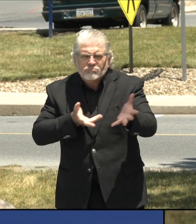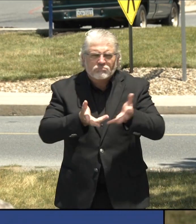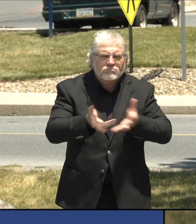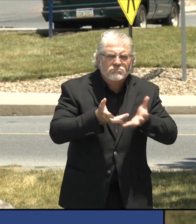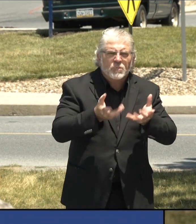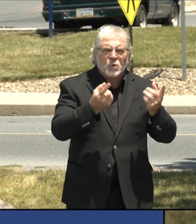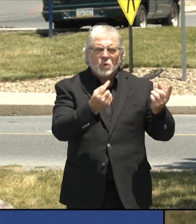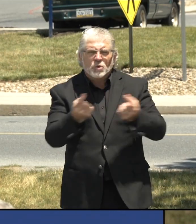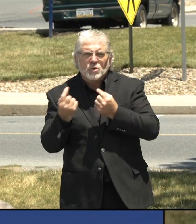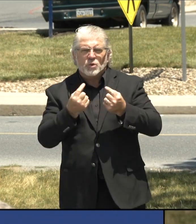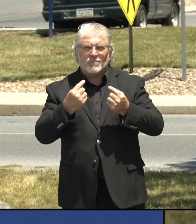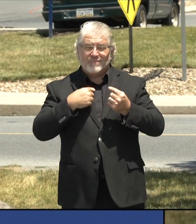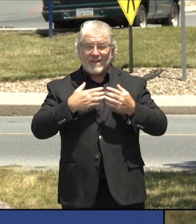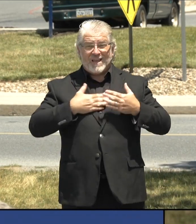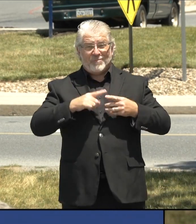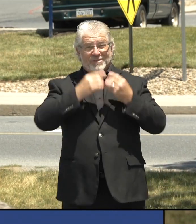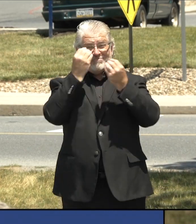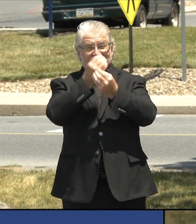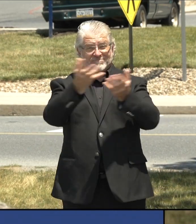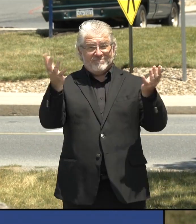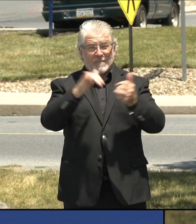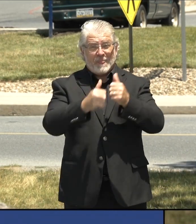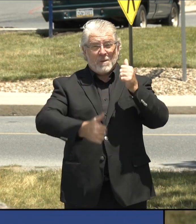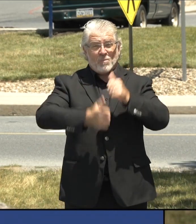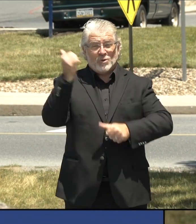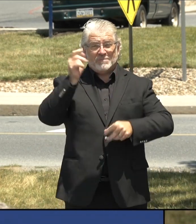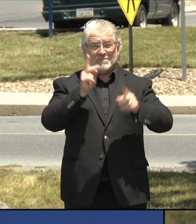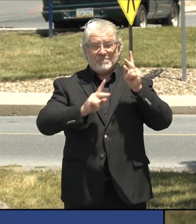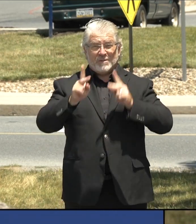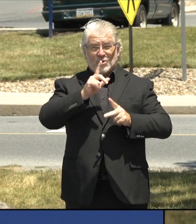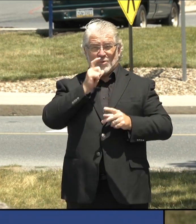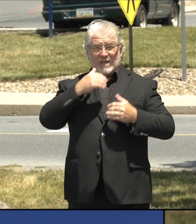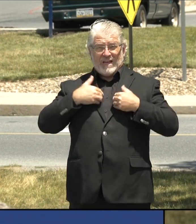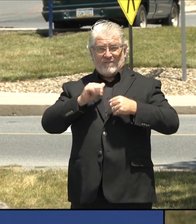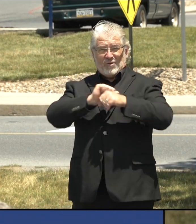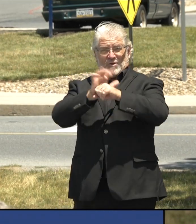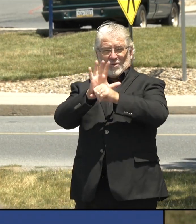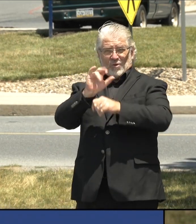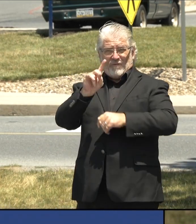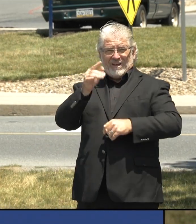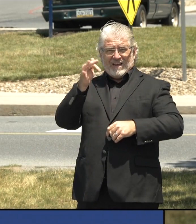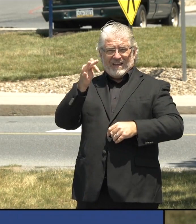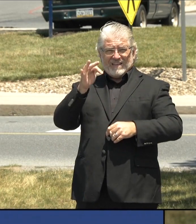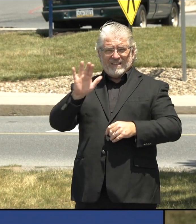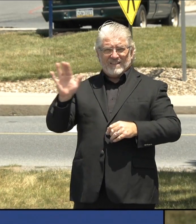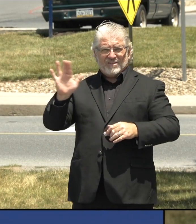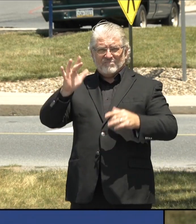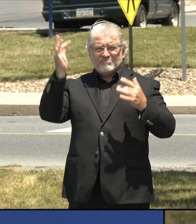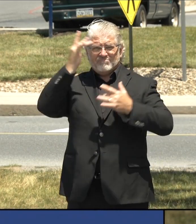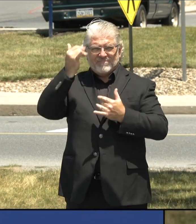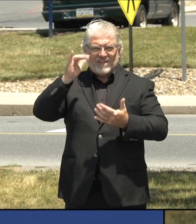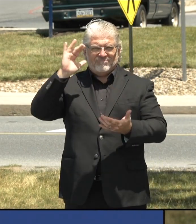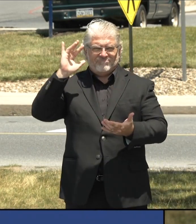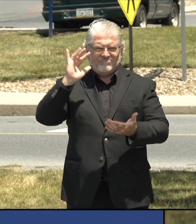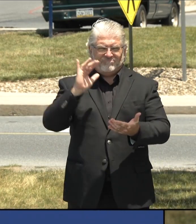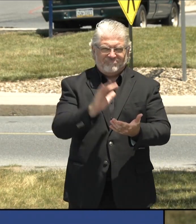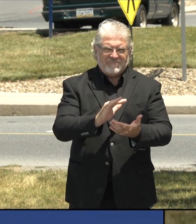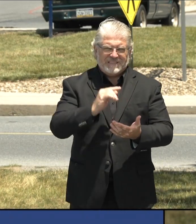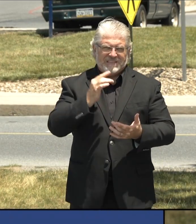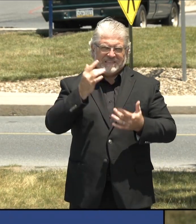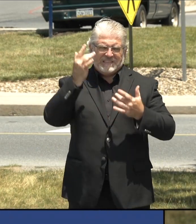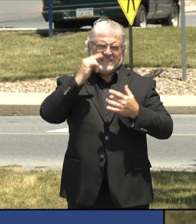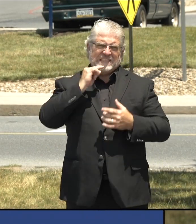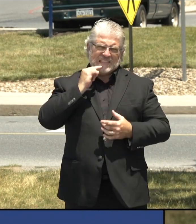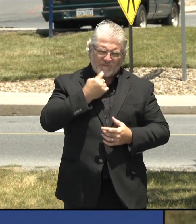vast majority of people testing positive, we're seeing that their illness is less severe. In central Pennsylvania, the number of